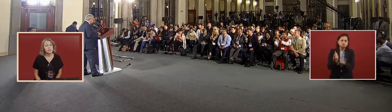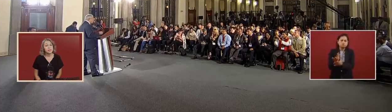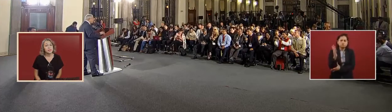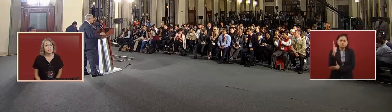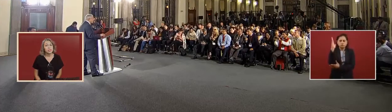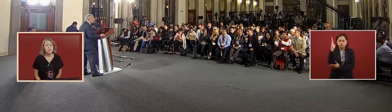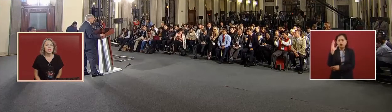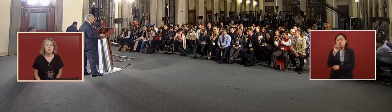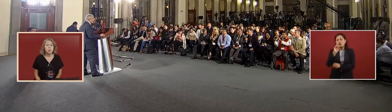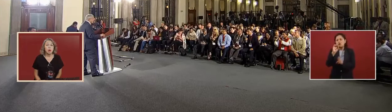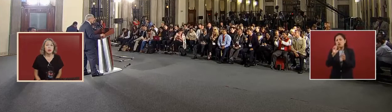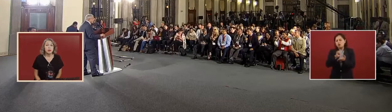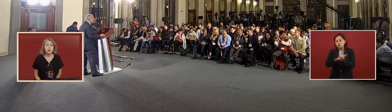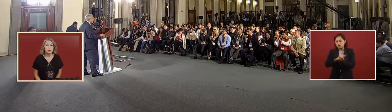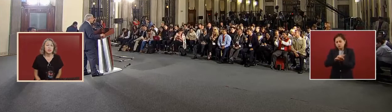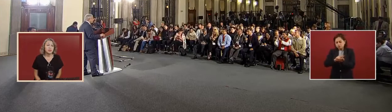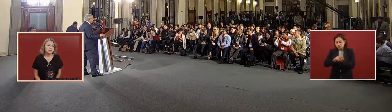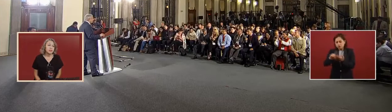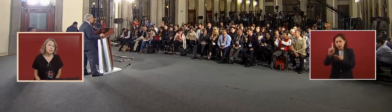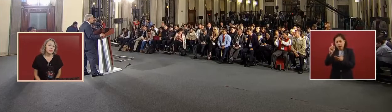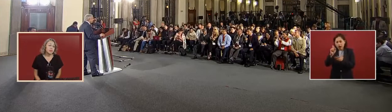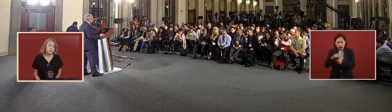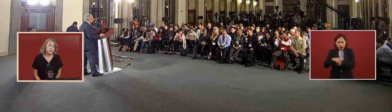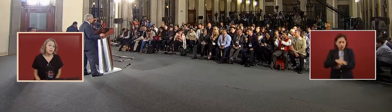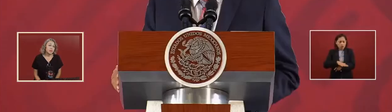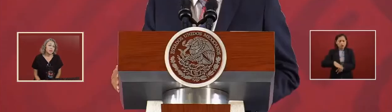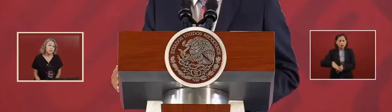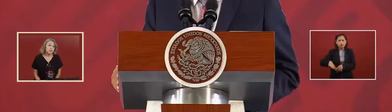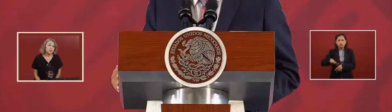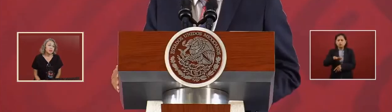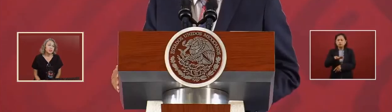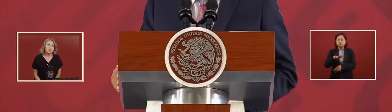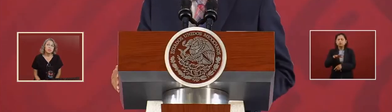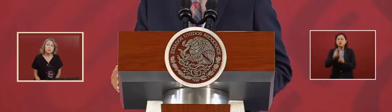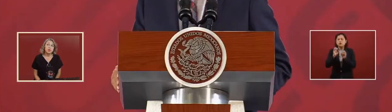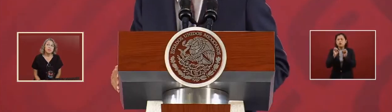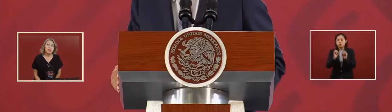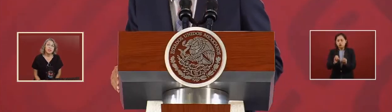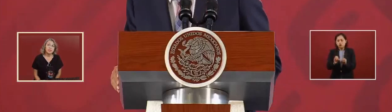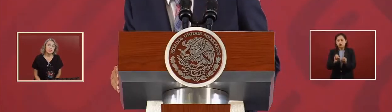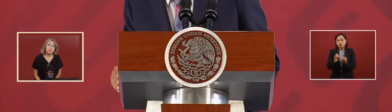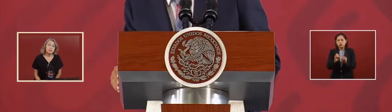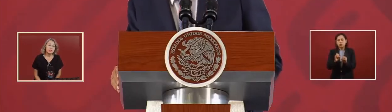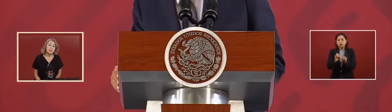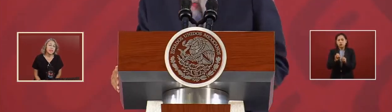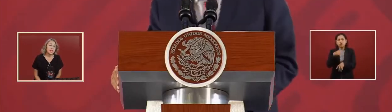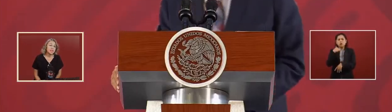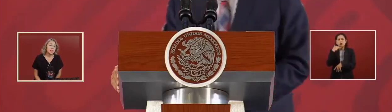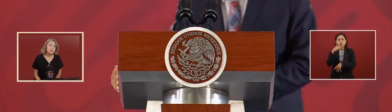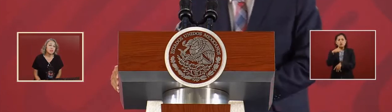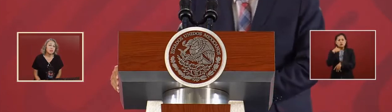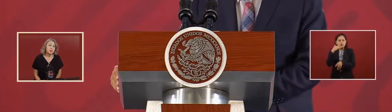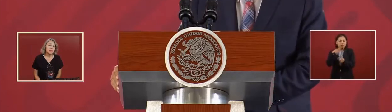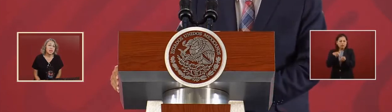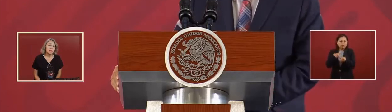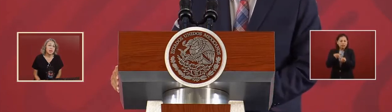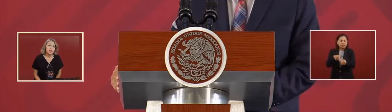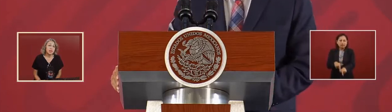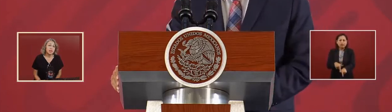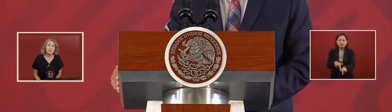to prevent that they continue contaminating it.